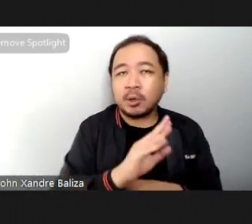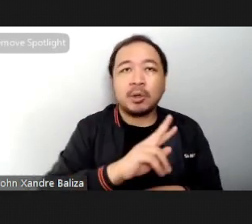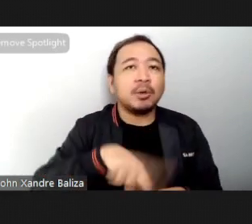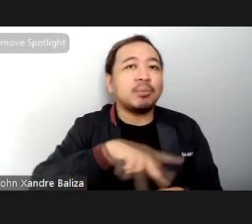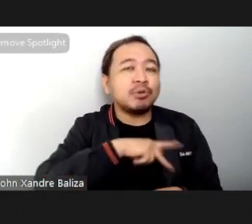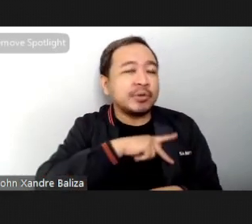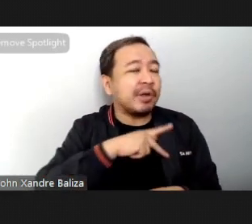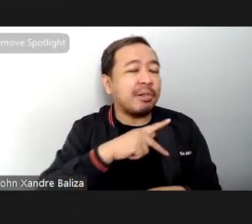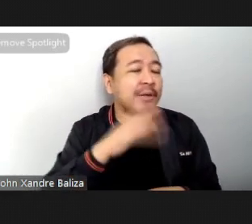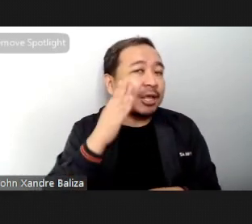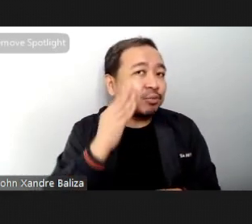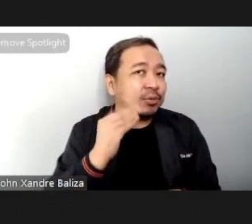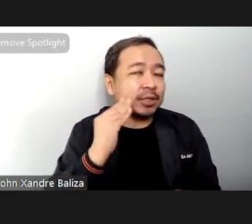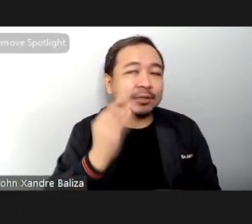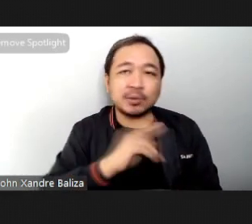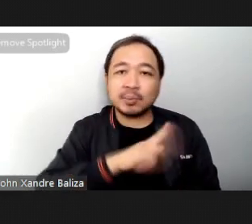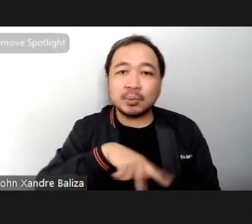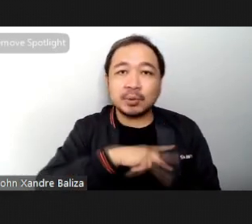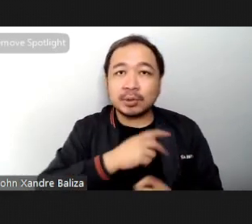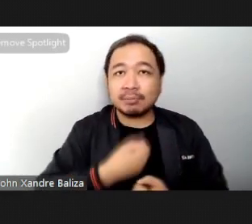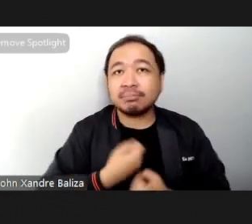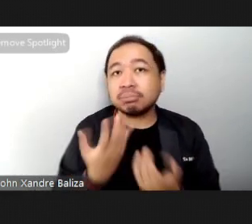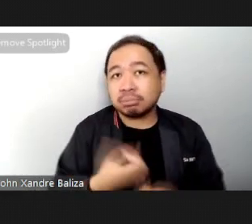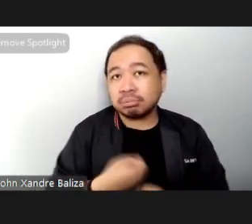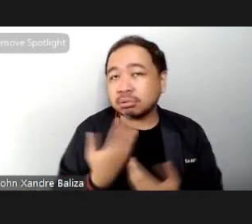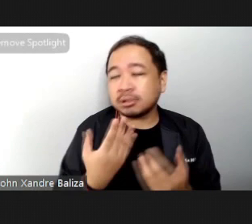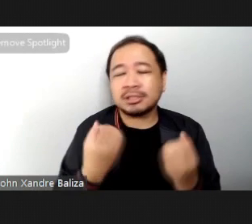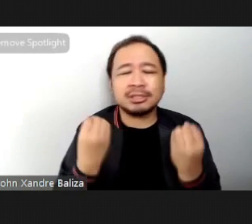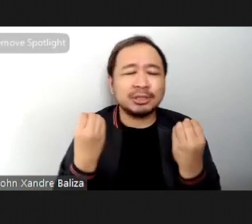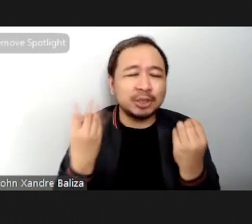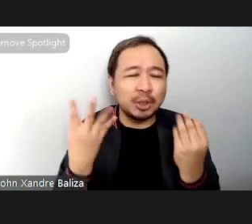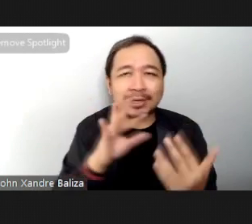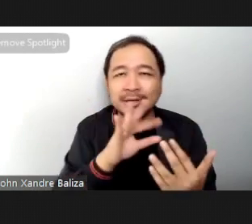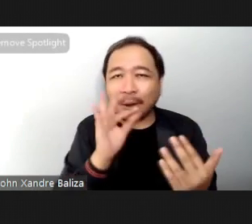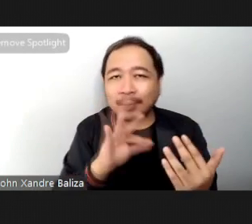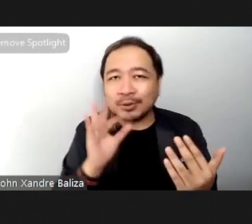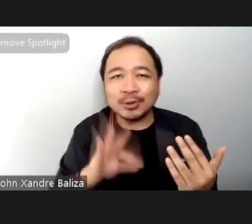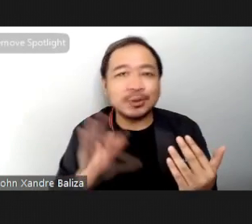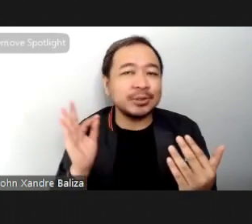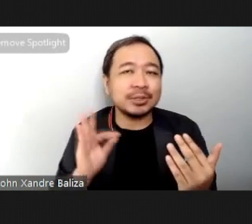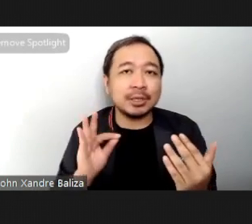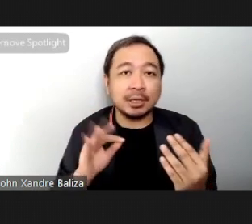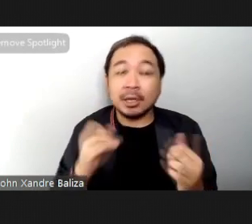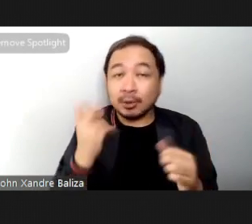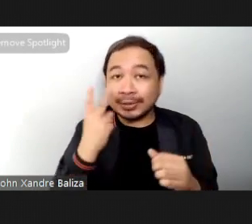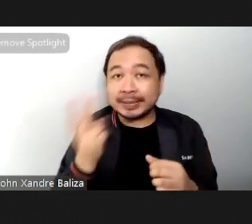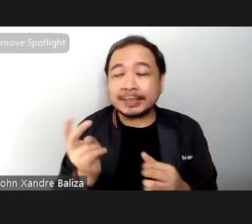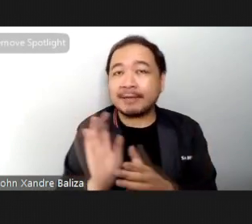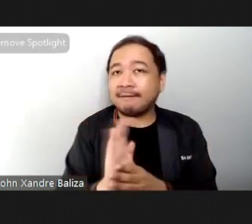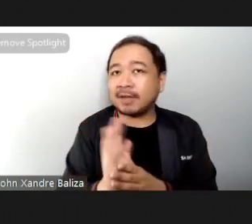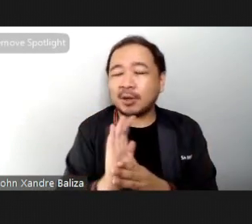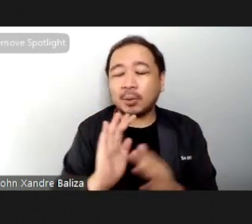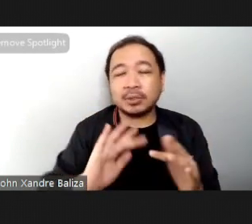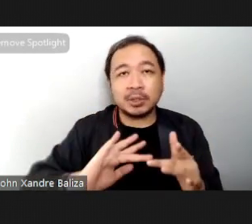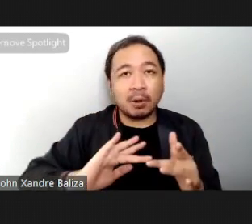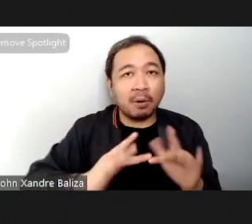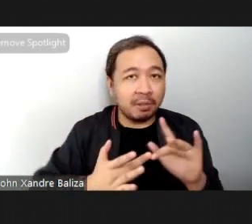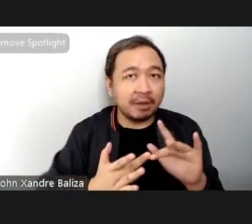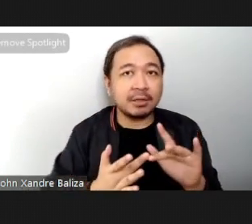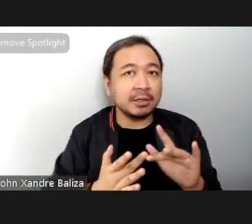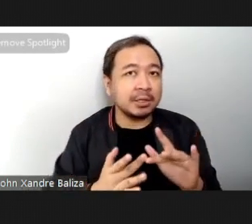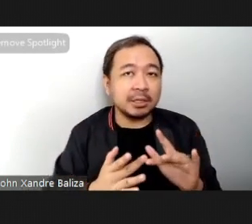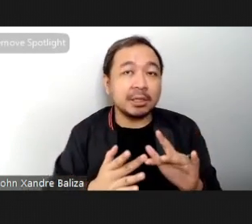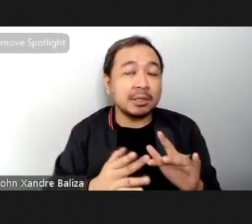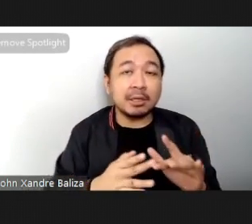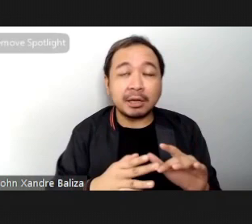and the possibilities are endless and you can see even through the videos online that each one